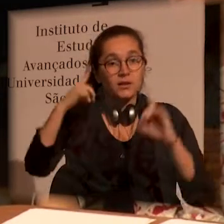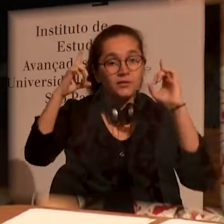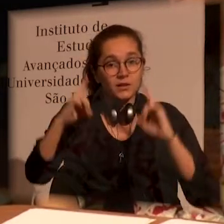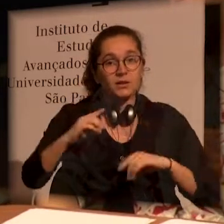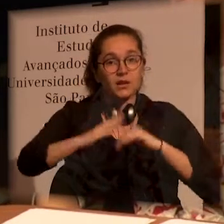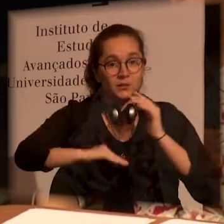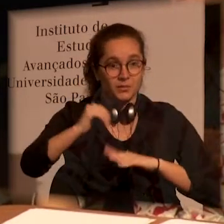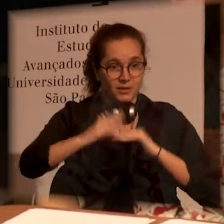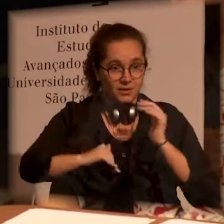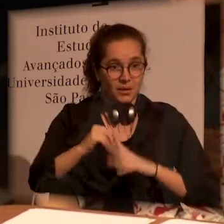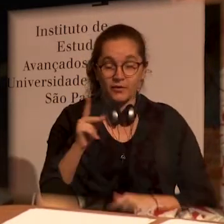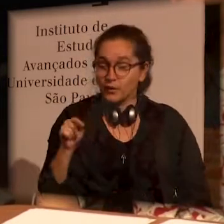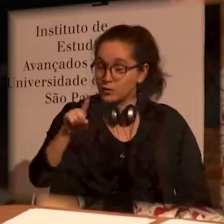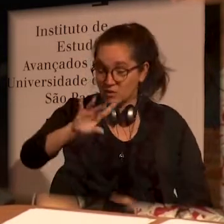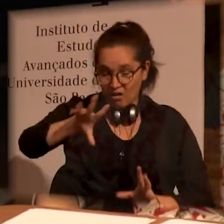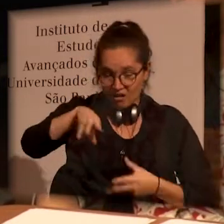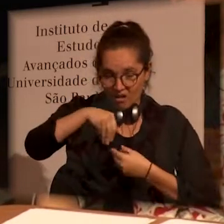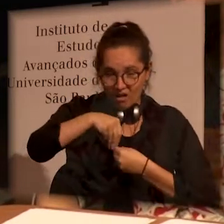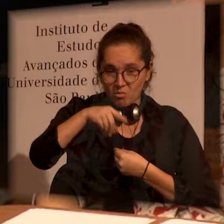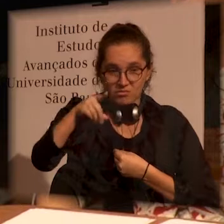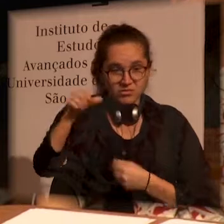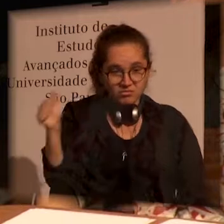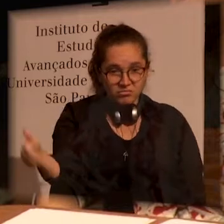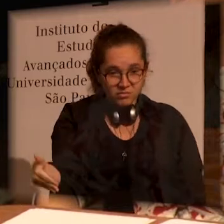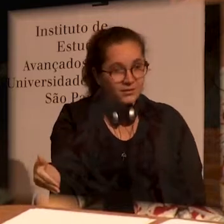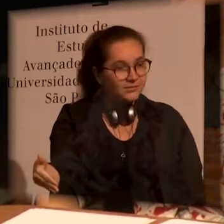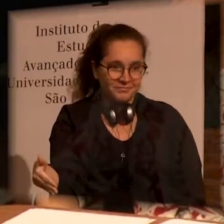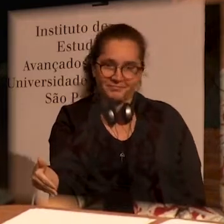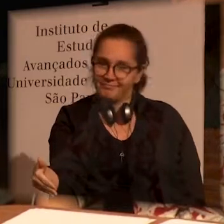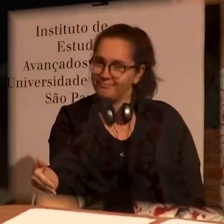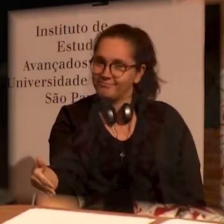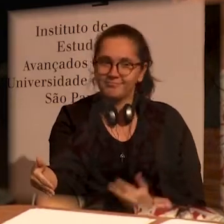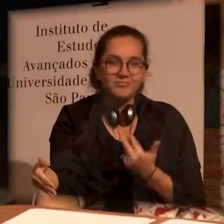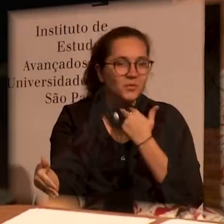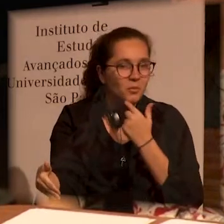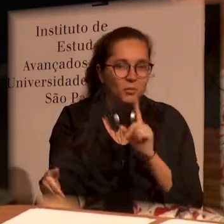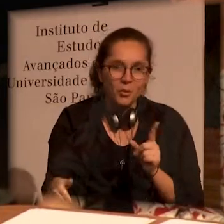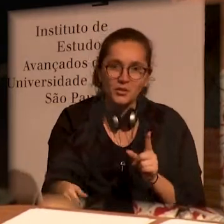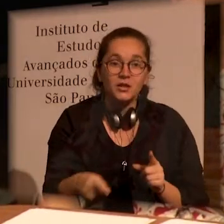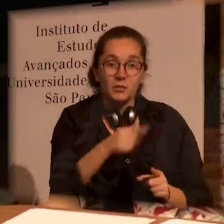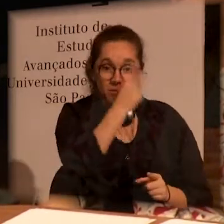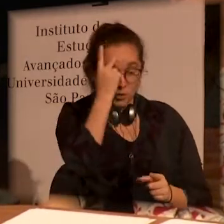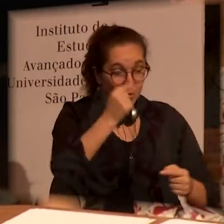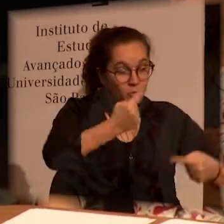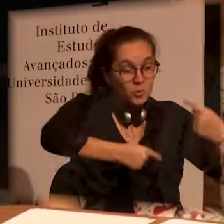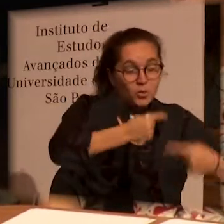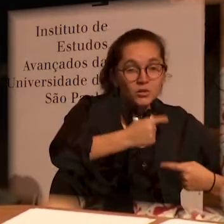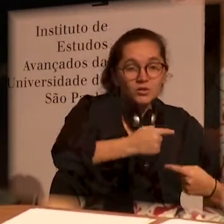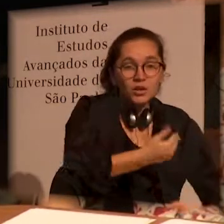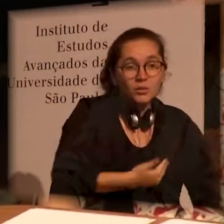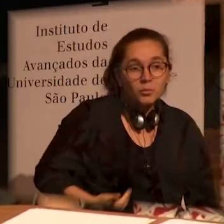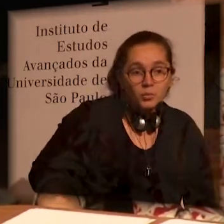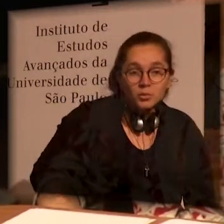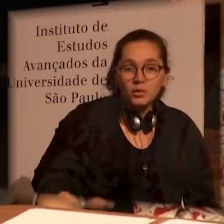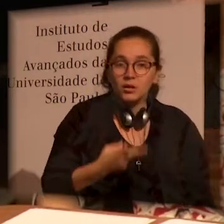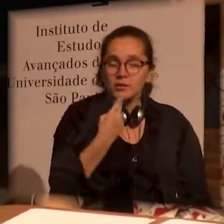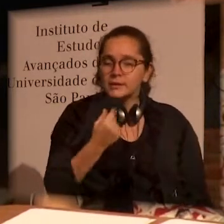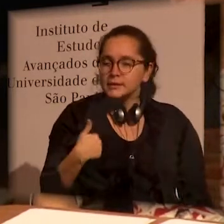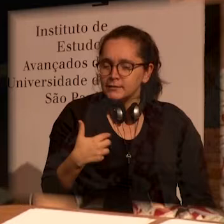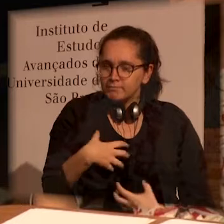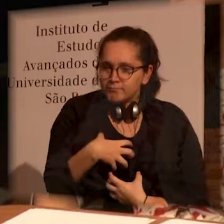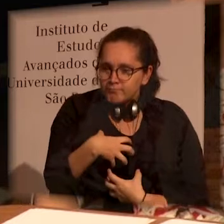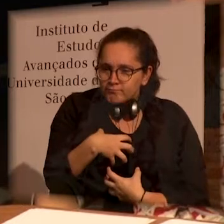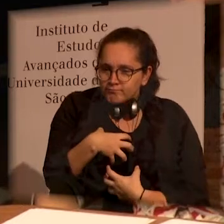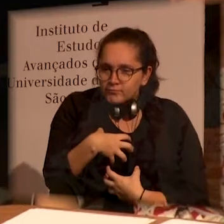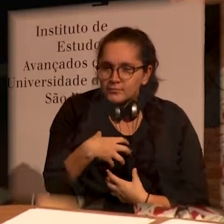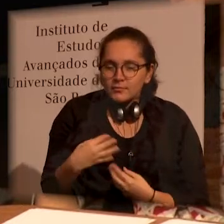is having an incapable soul, like